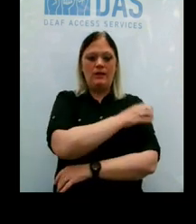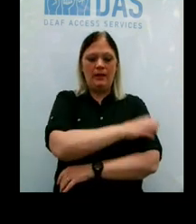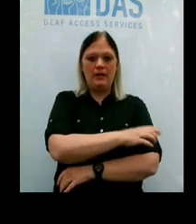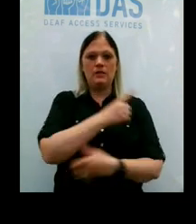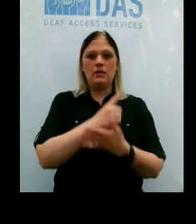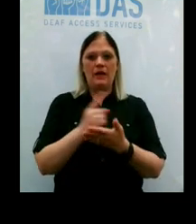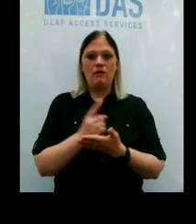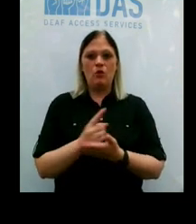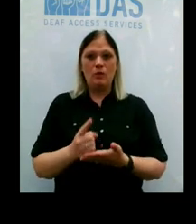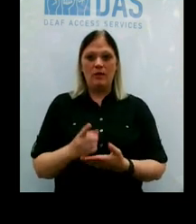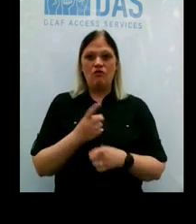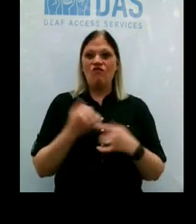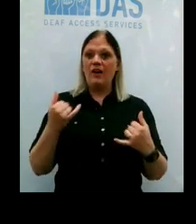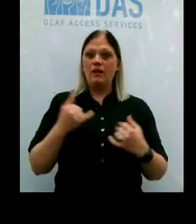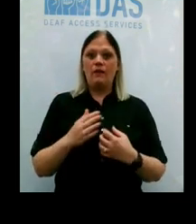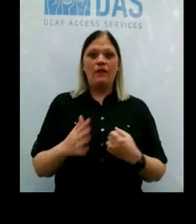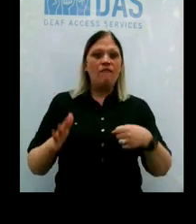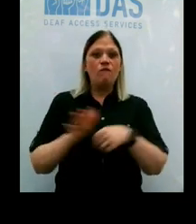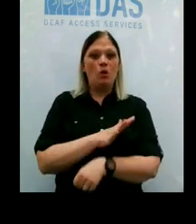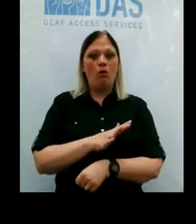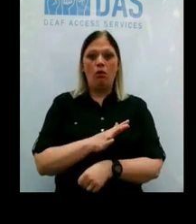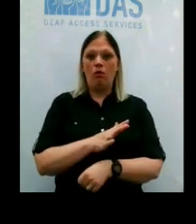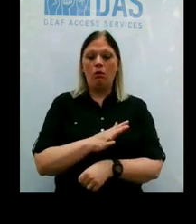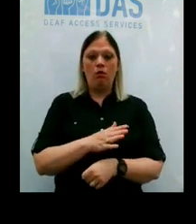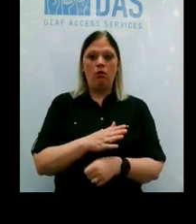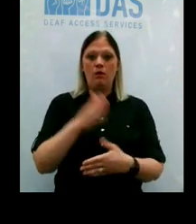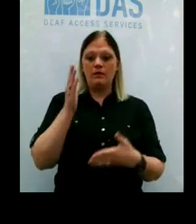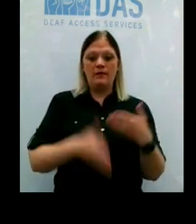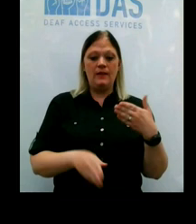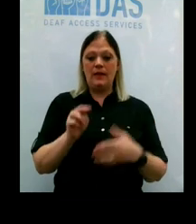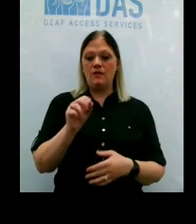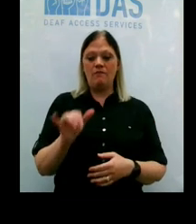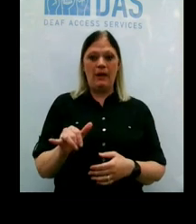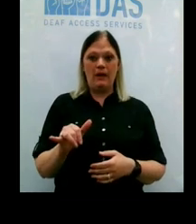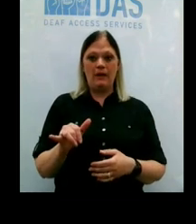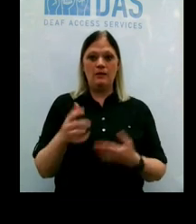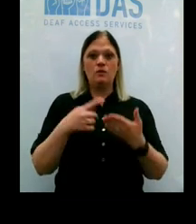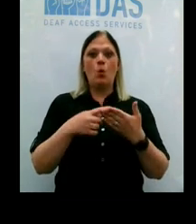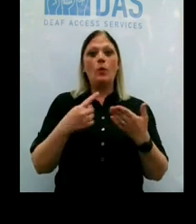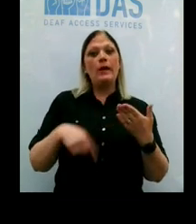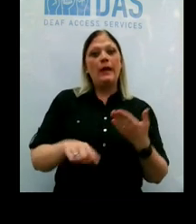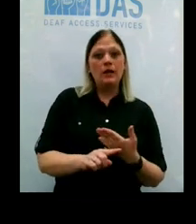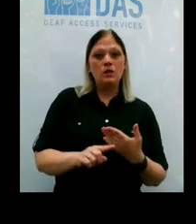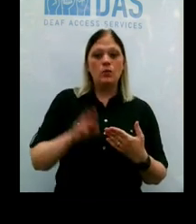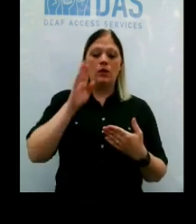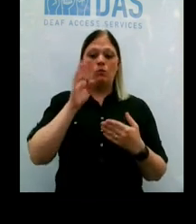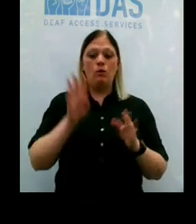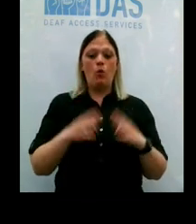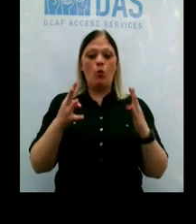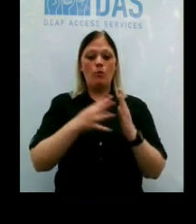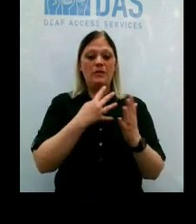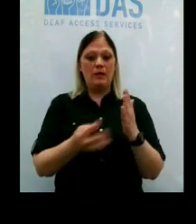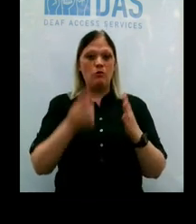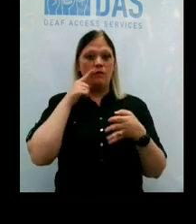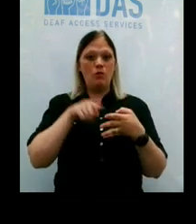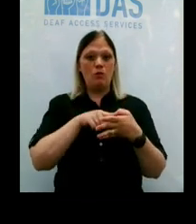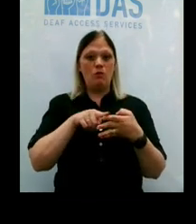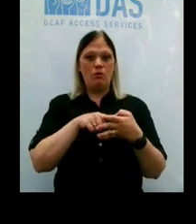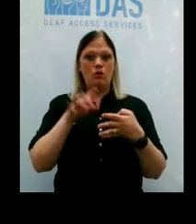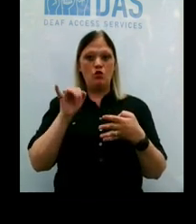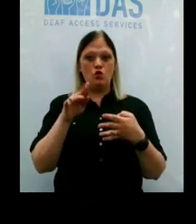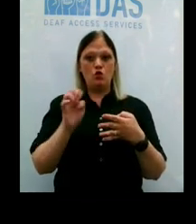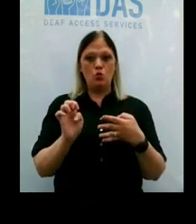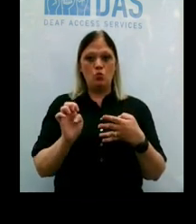they are all full through the rest of May. So next week we are going to open up scheduling for appointments in the first week of June.